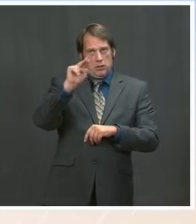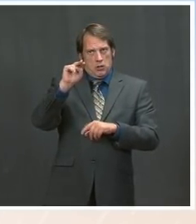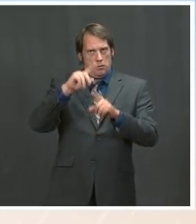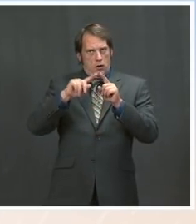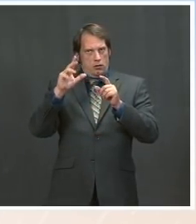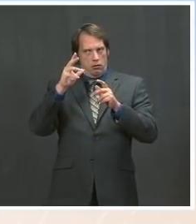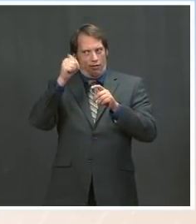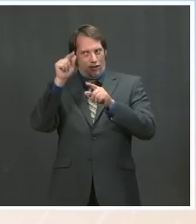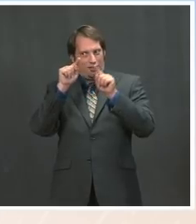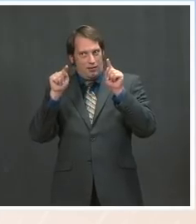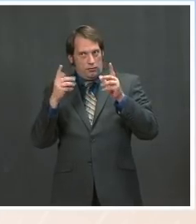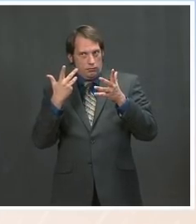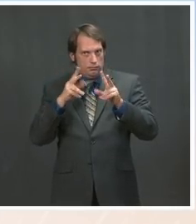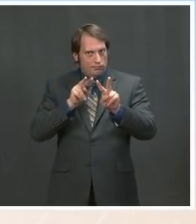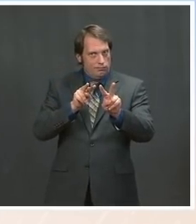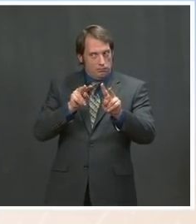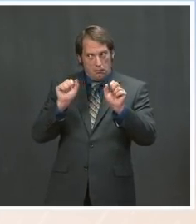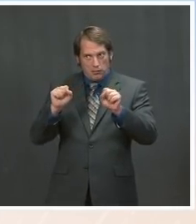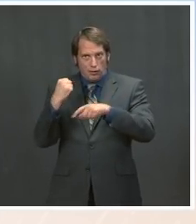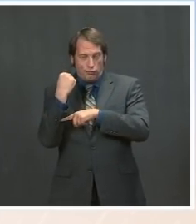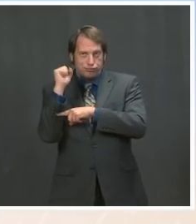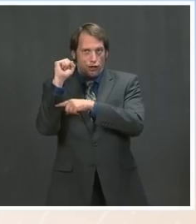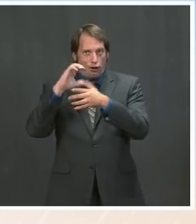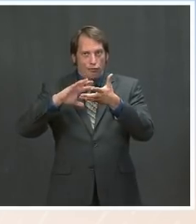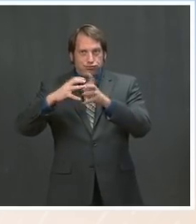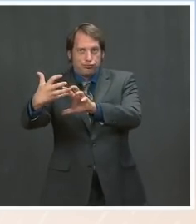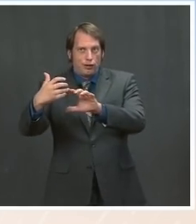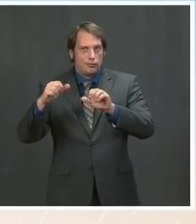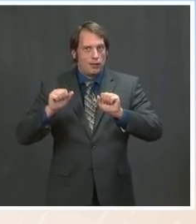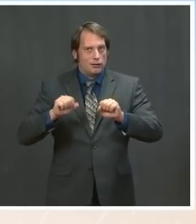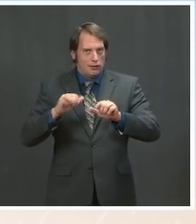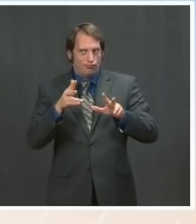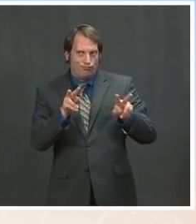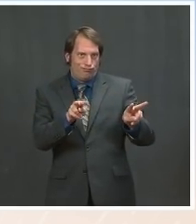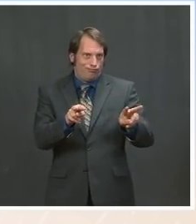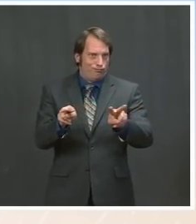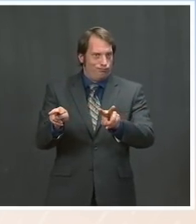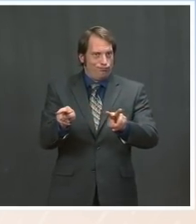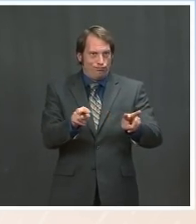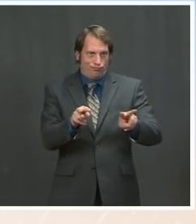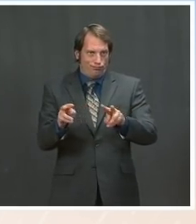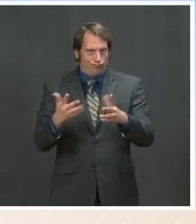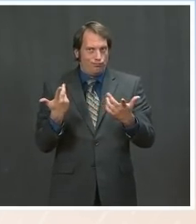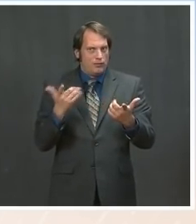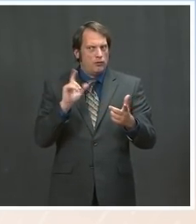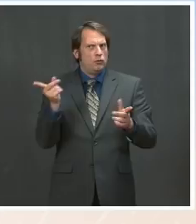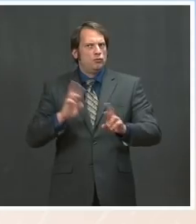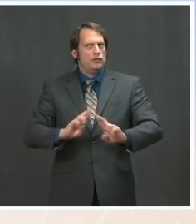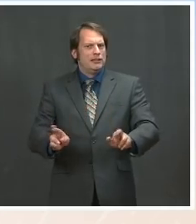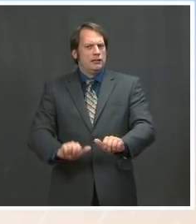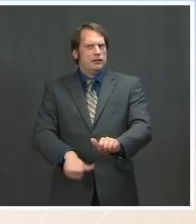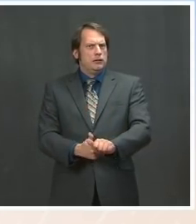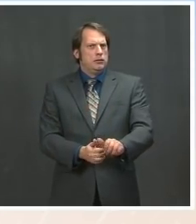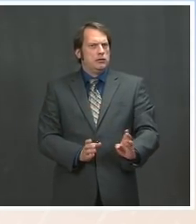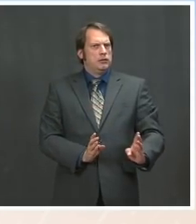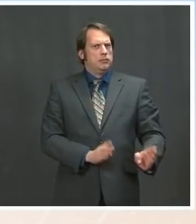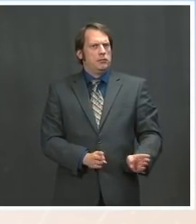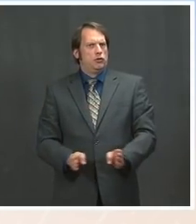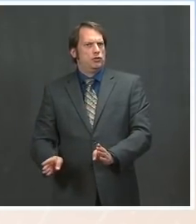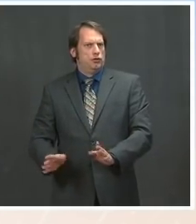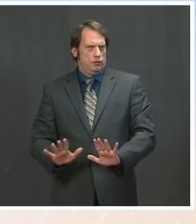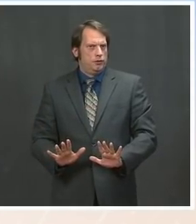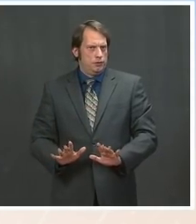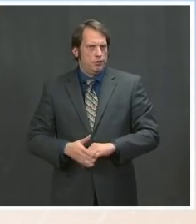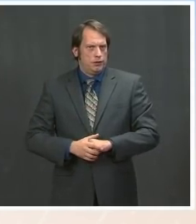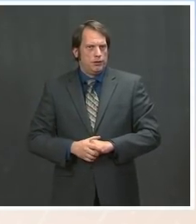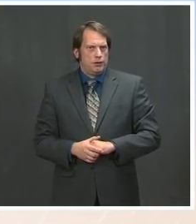local officials, mayors, governors, and so on? Well, first, let me say, as you all know, the jury is deliberating. We'll come back with a verdict. Or they will be